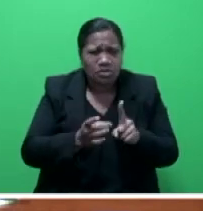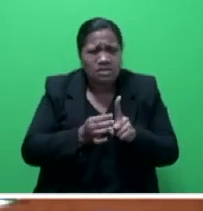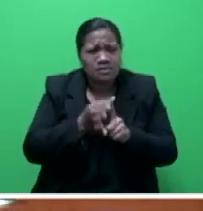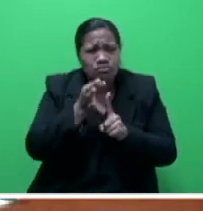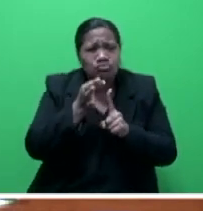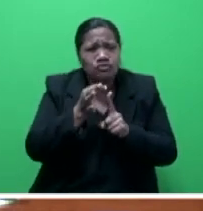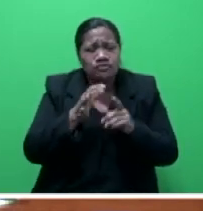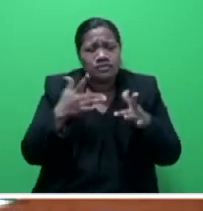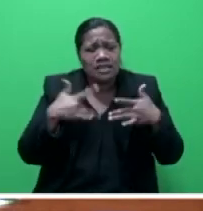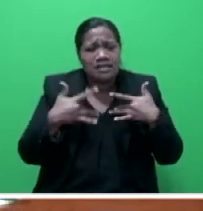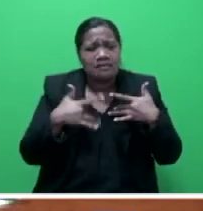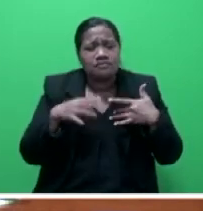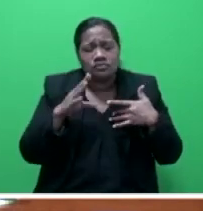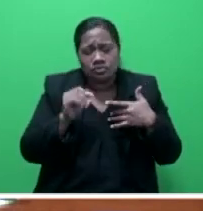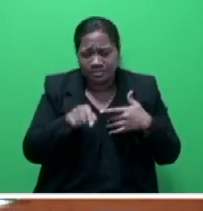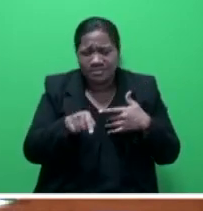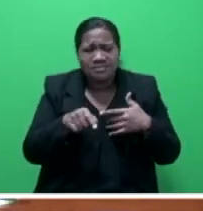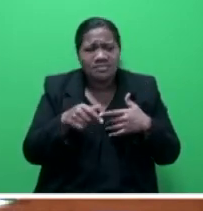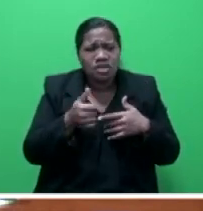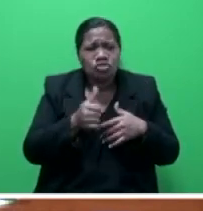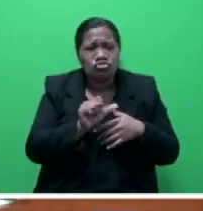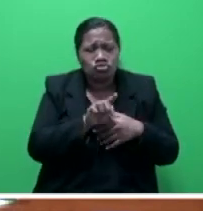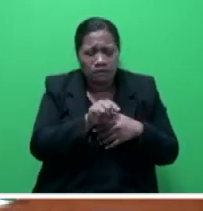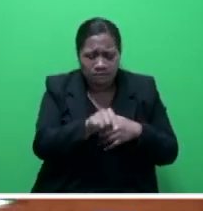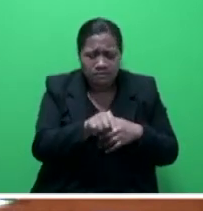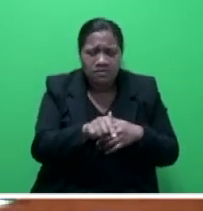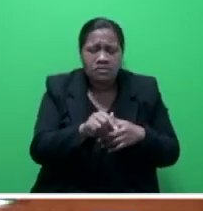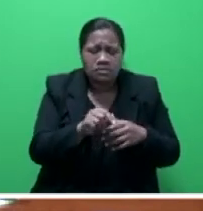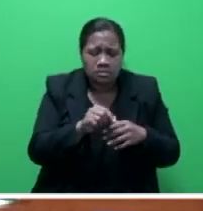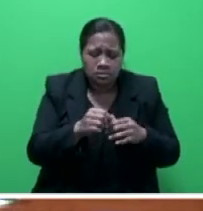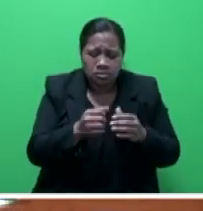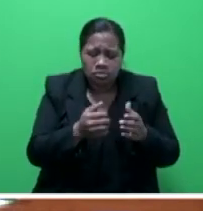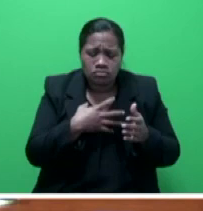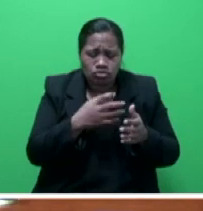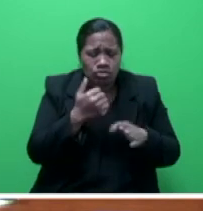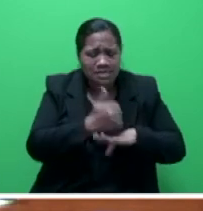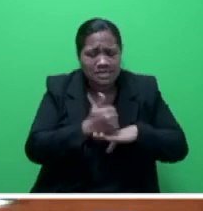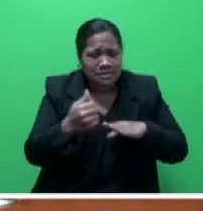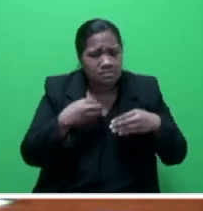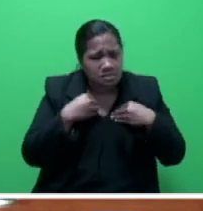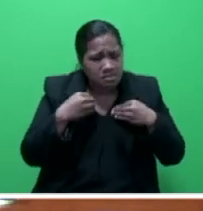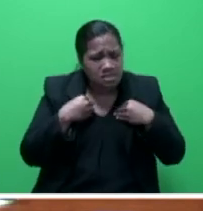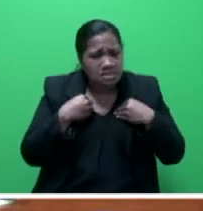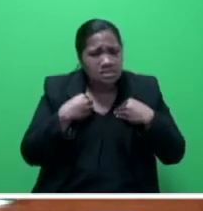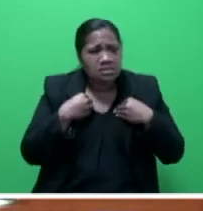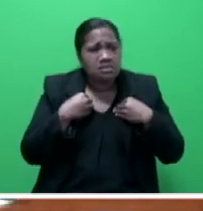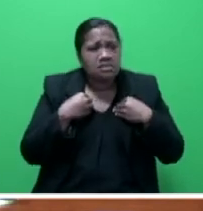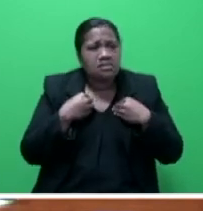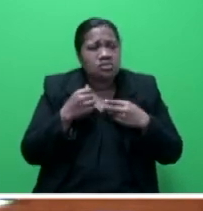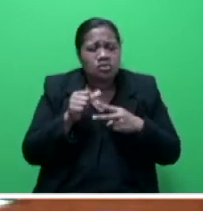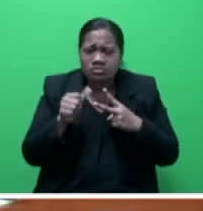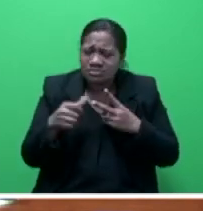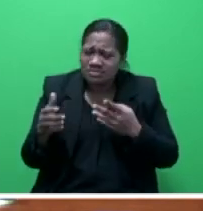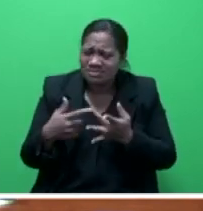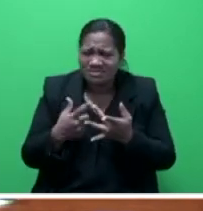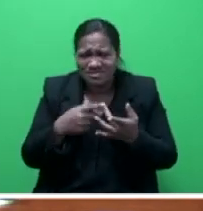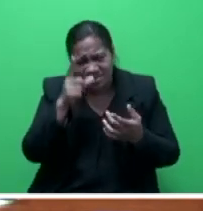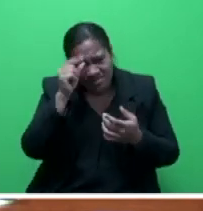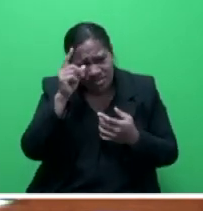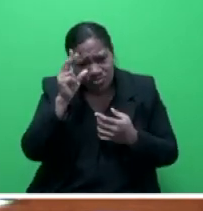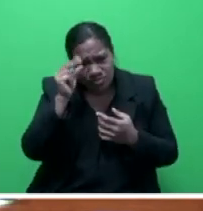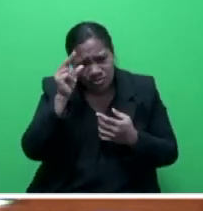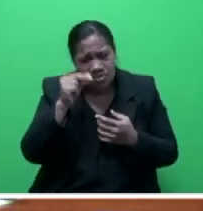use of this extends across government, business, and also our fellow Fijians. In my ministry and